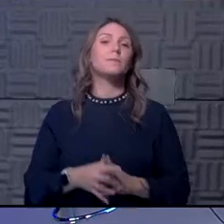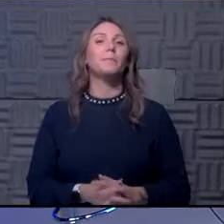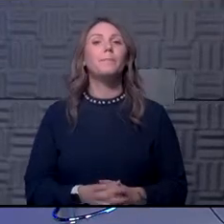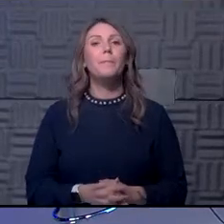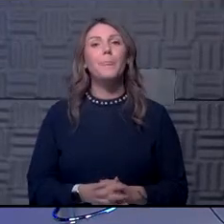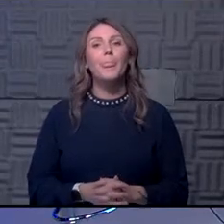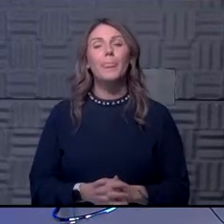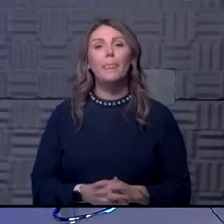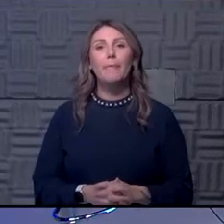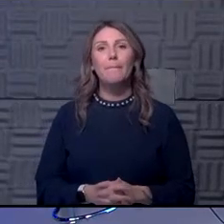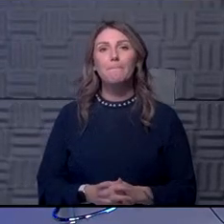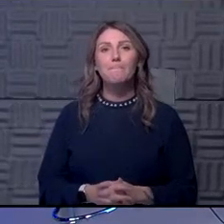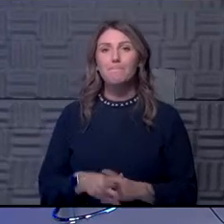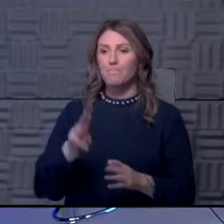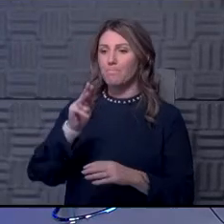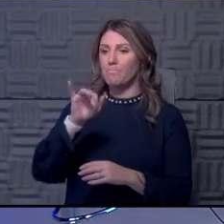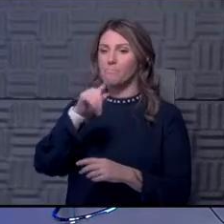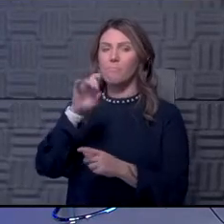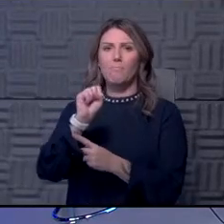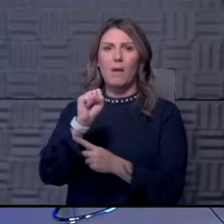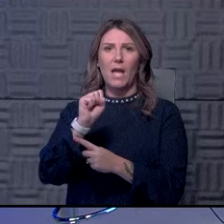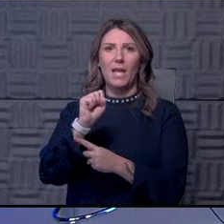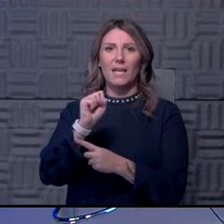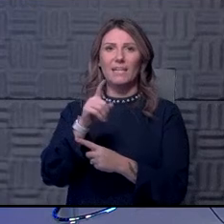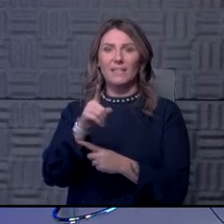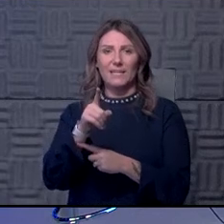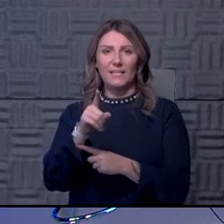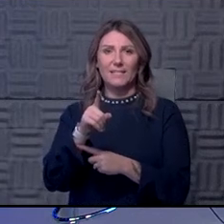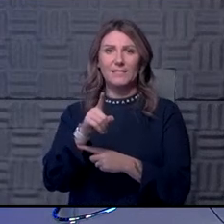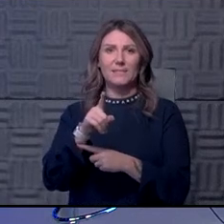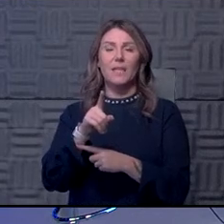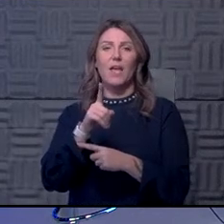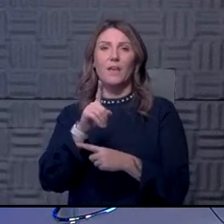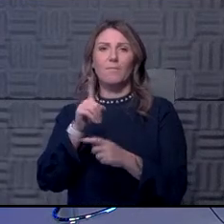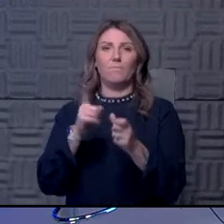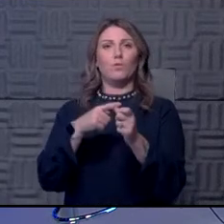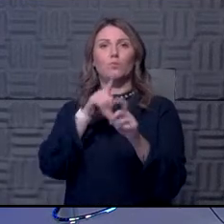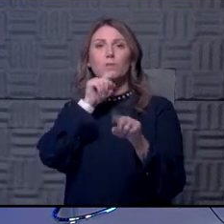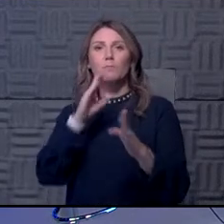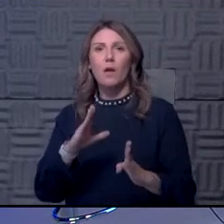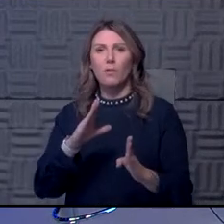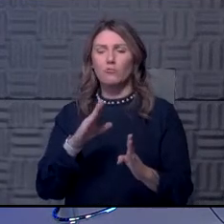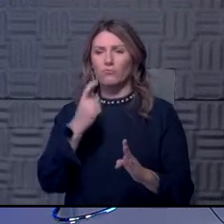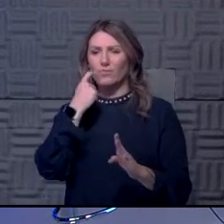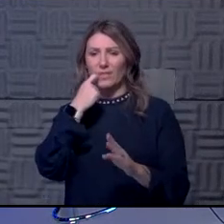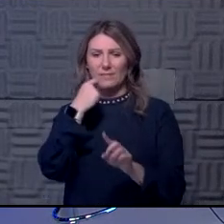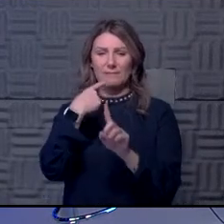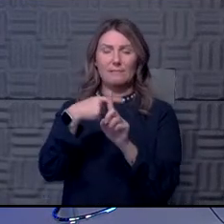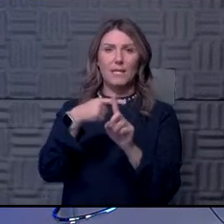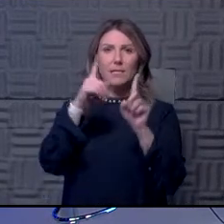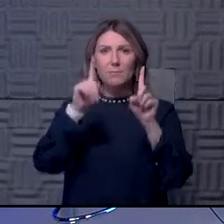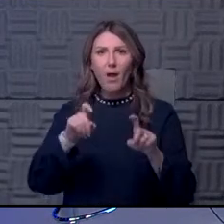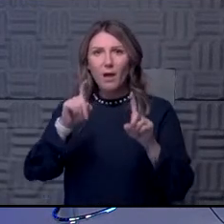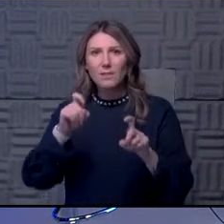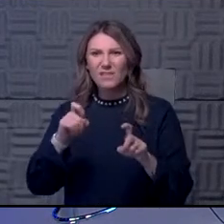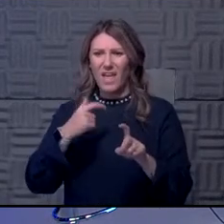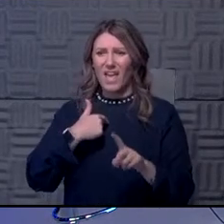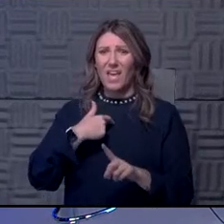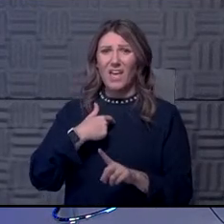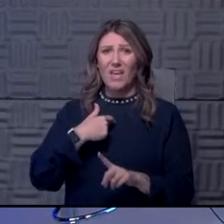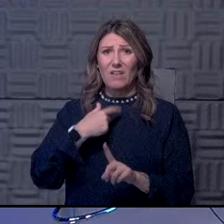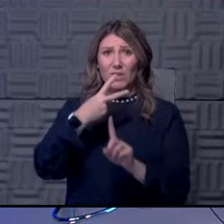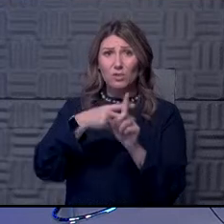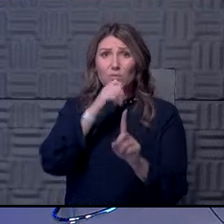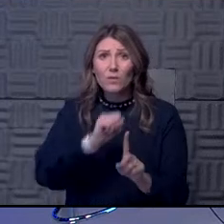All right. And Mike, he is a first responder. He just tested positive. He writes, I have a two month old at home and two